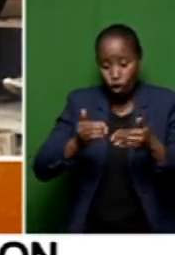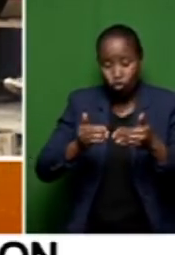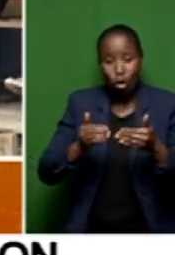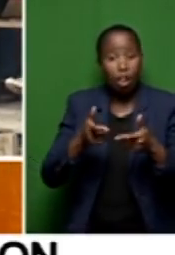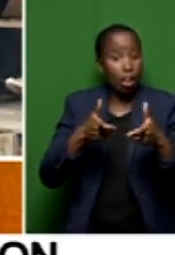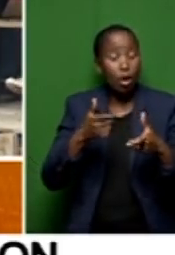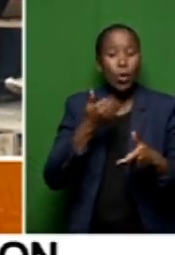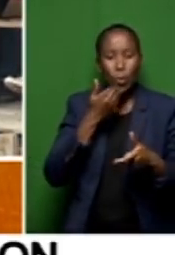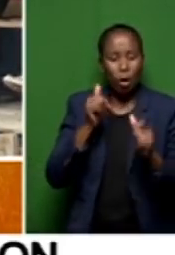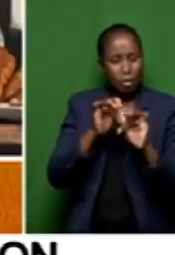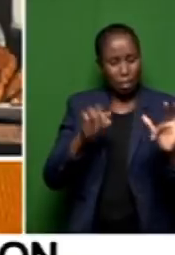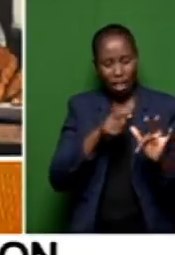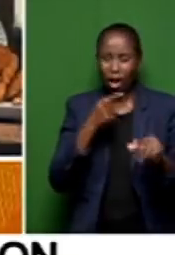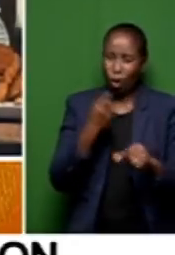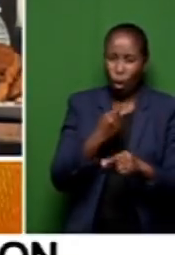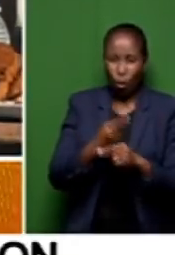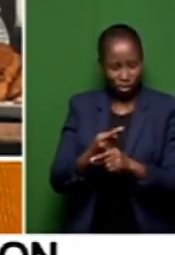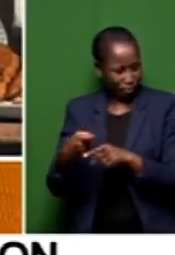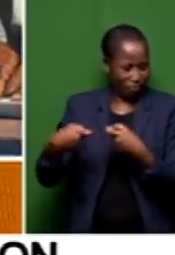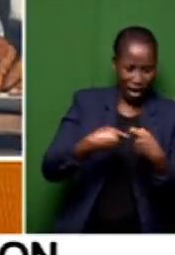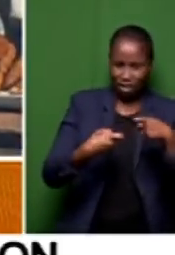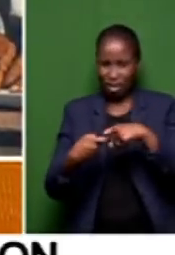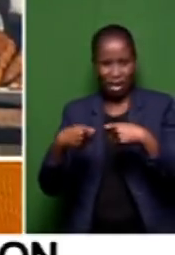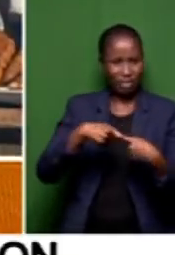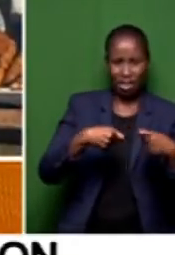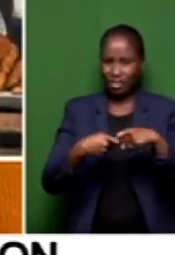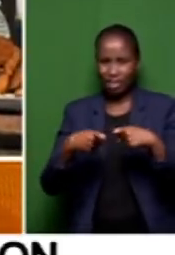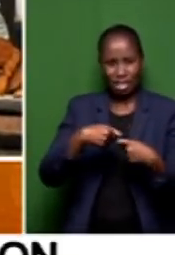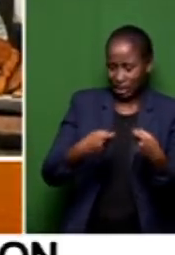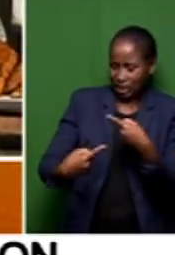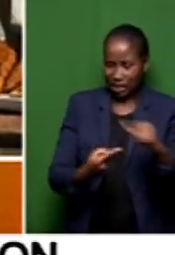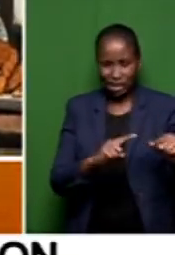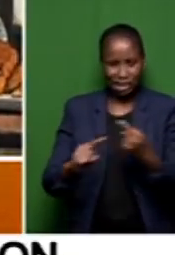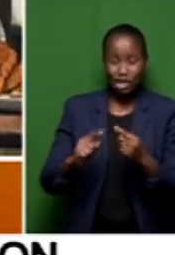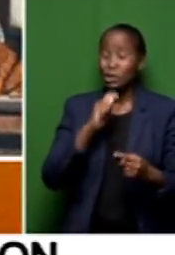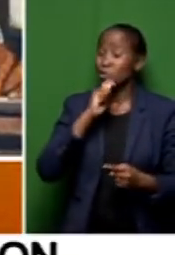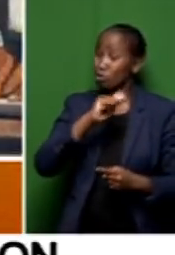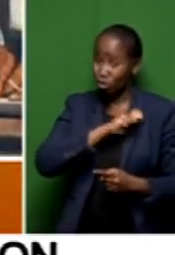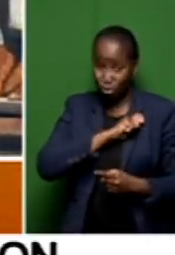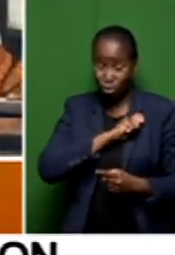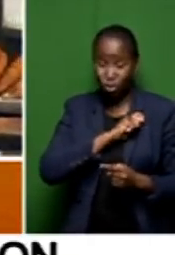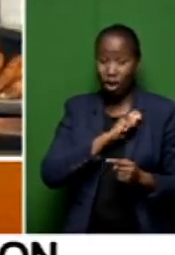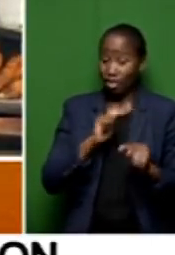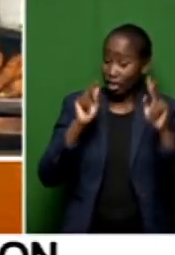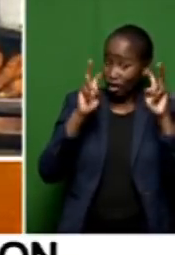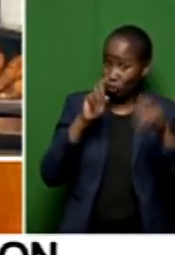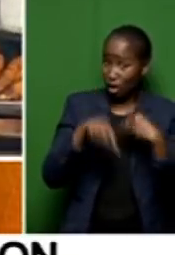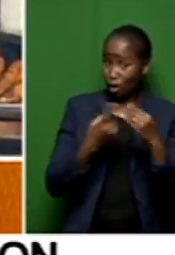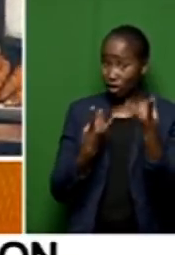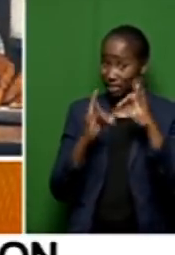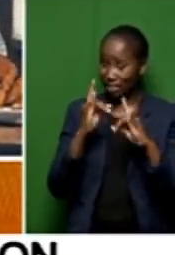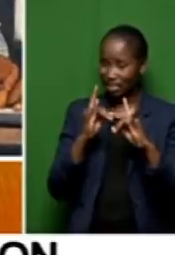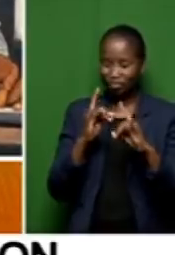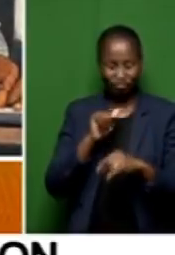fight, who are affectionately, and who are not concerned about the issues of this city. Now, we won't be able to